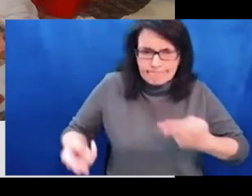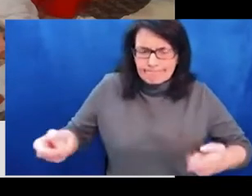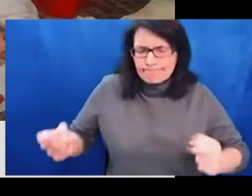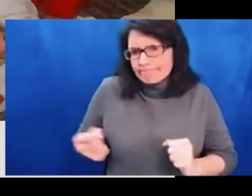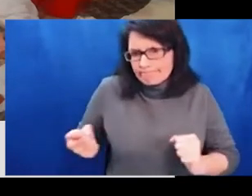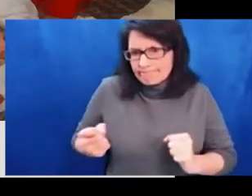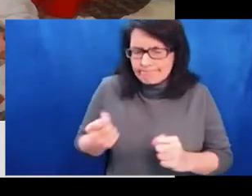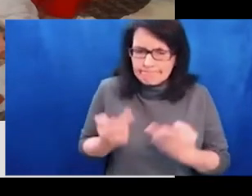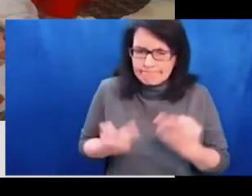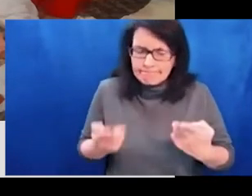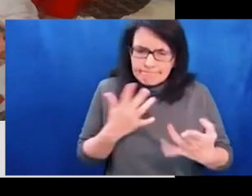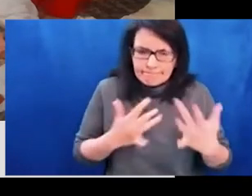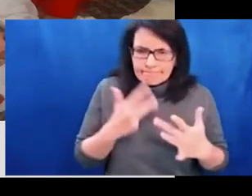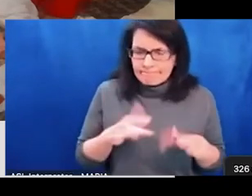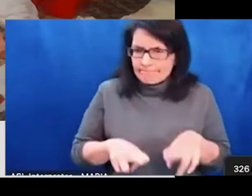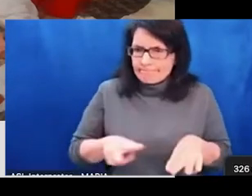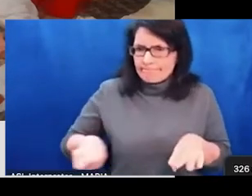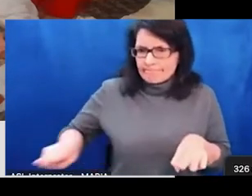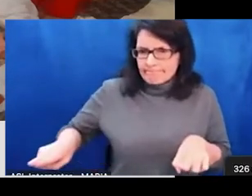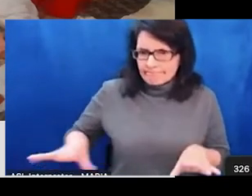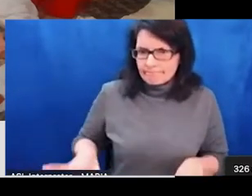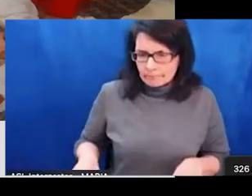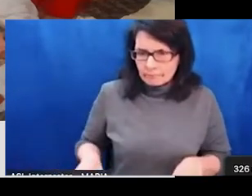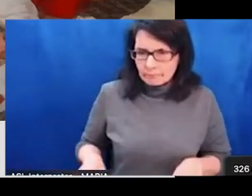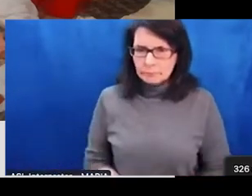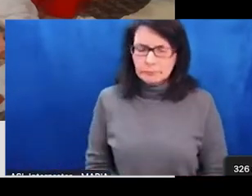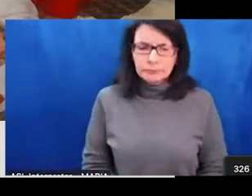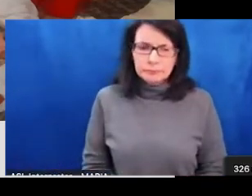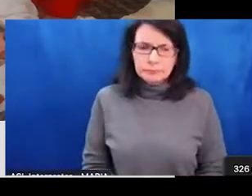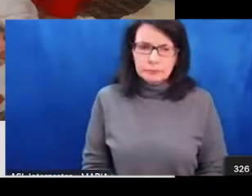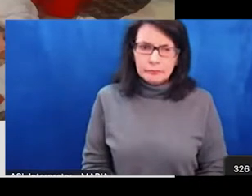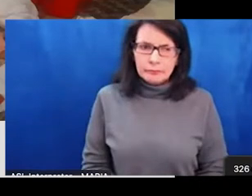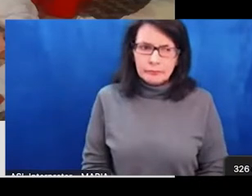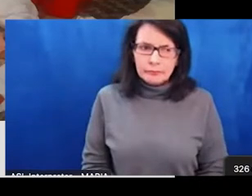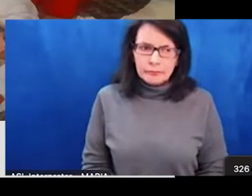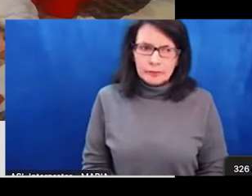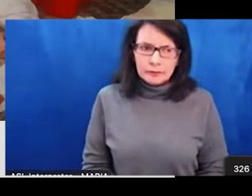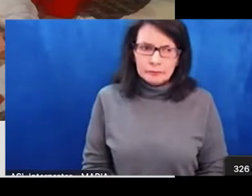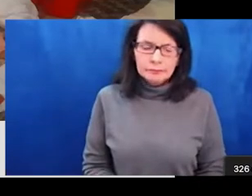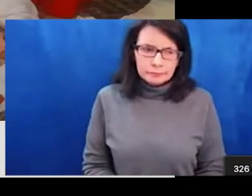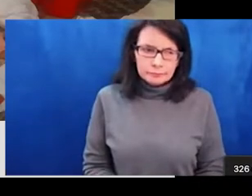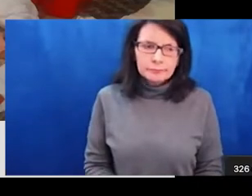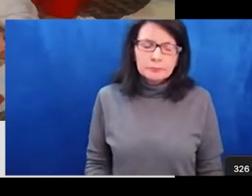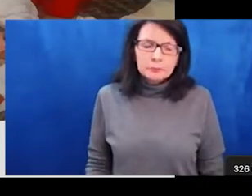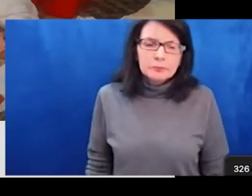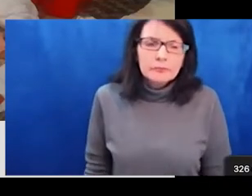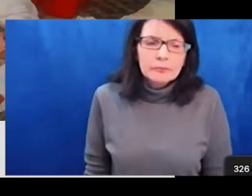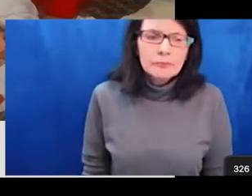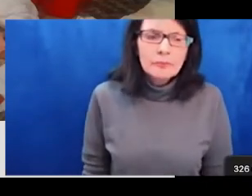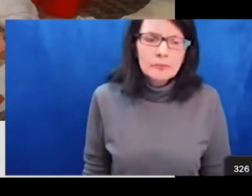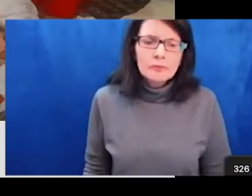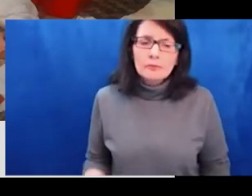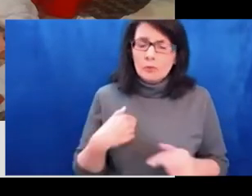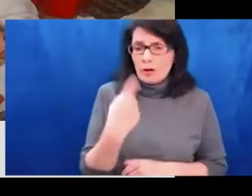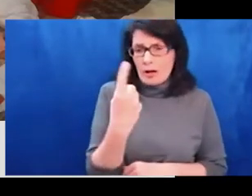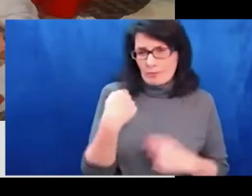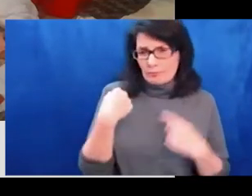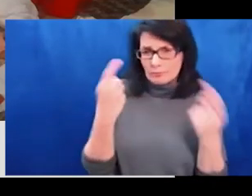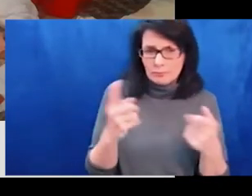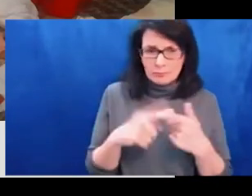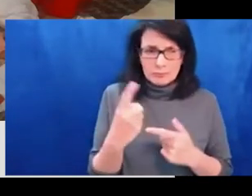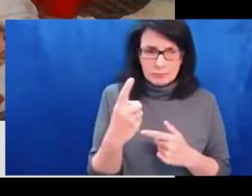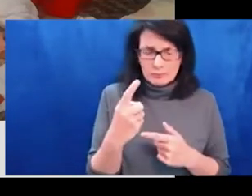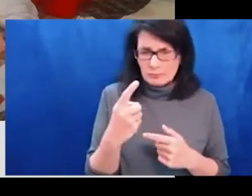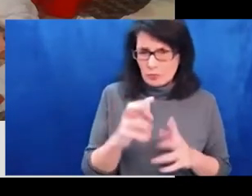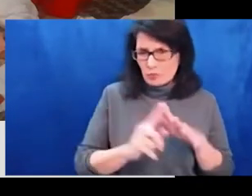a lot of foreigners that are still in Ukraine that have to leave the country, and they need help orienting to get onto a